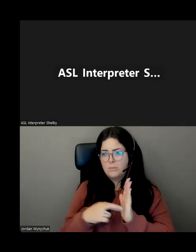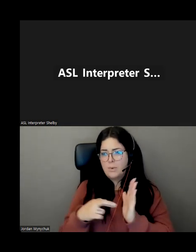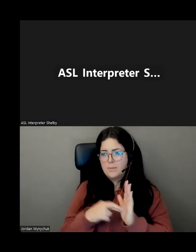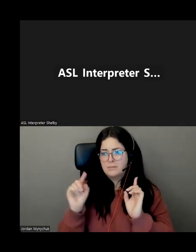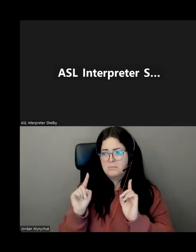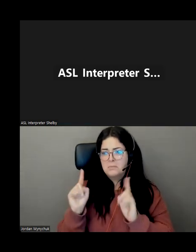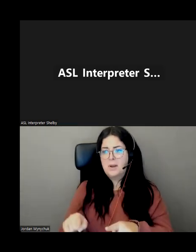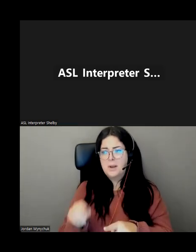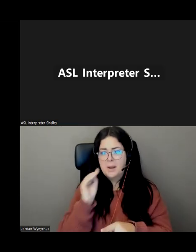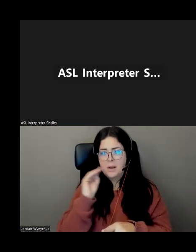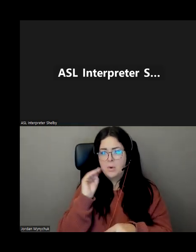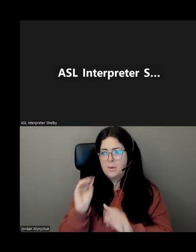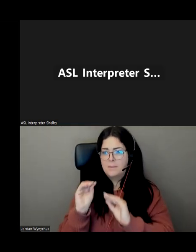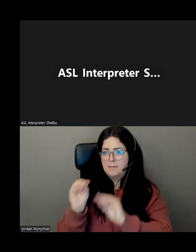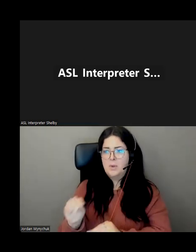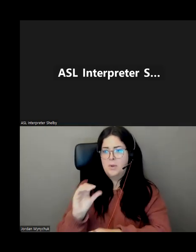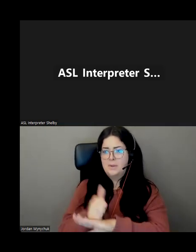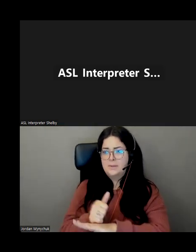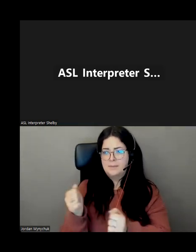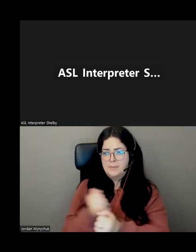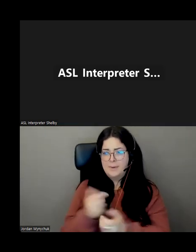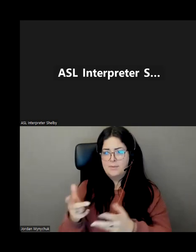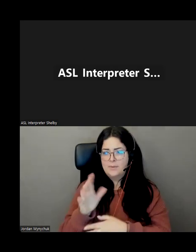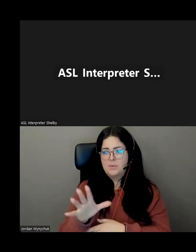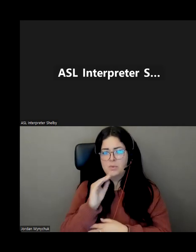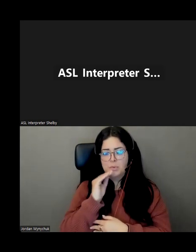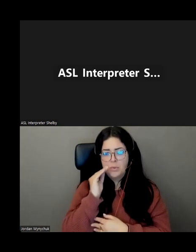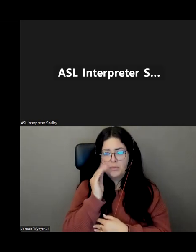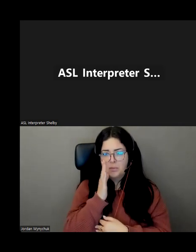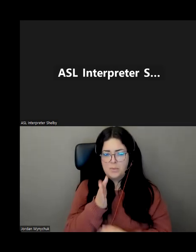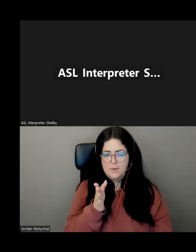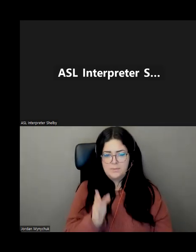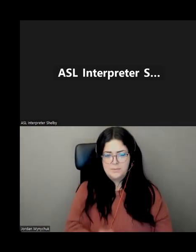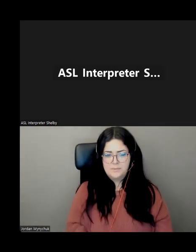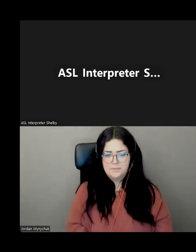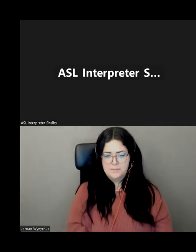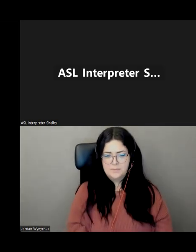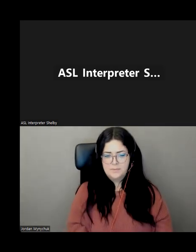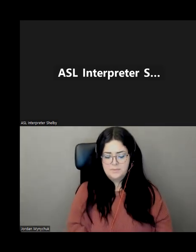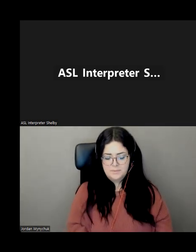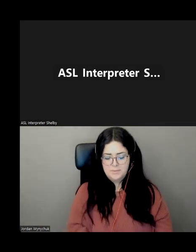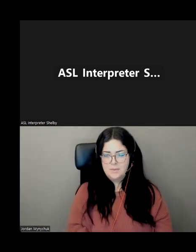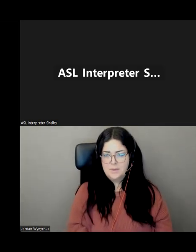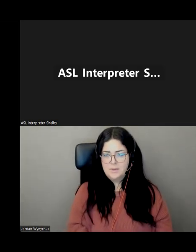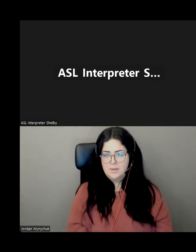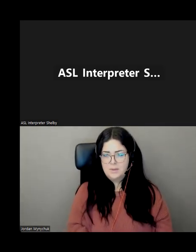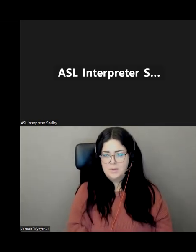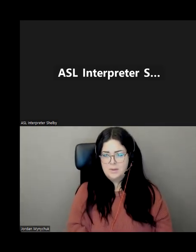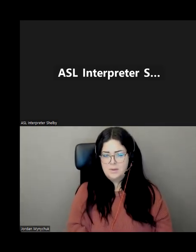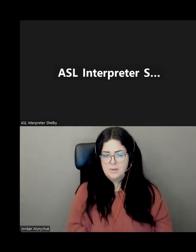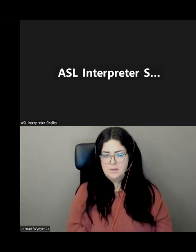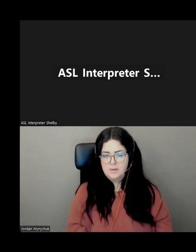install the the unit uh in your home um the telephone service